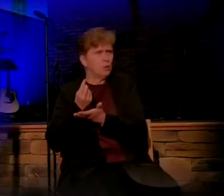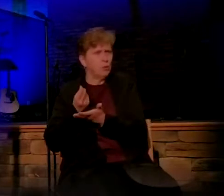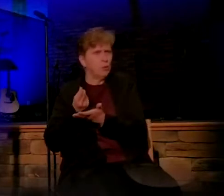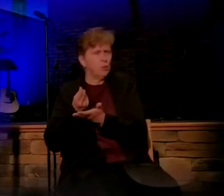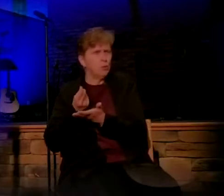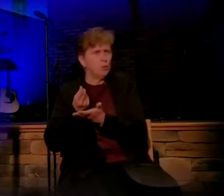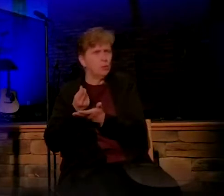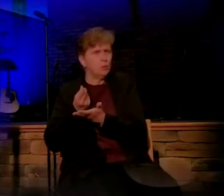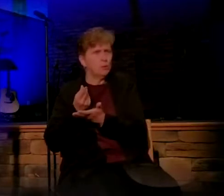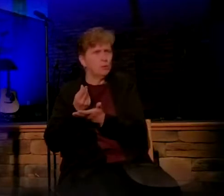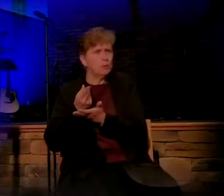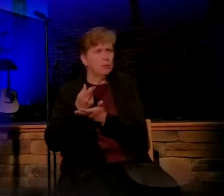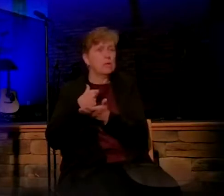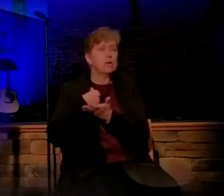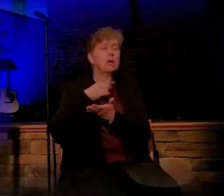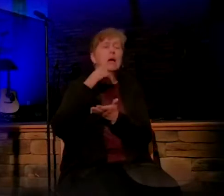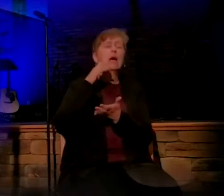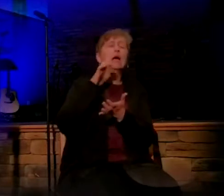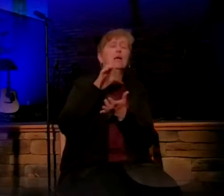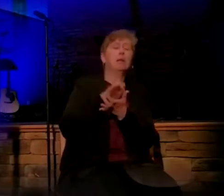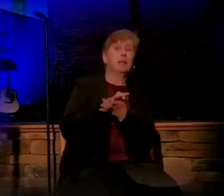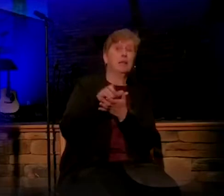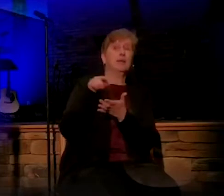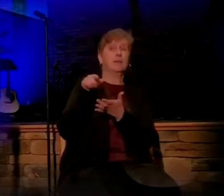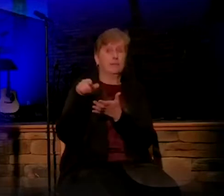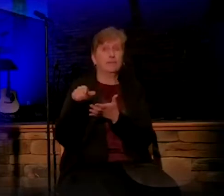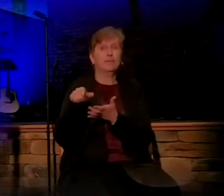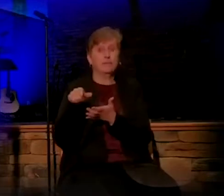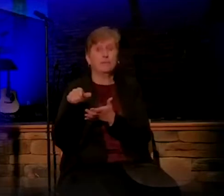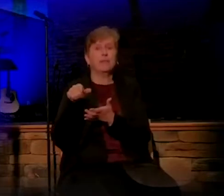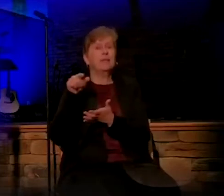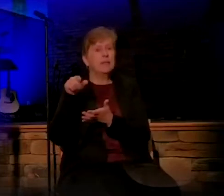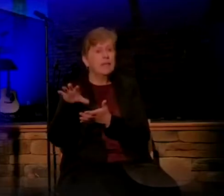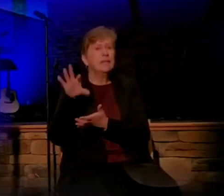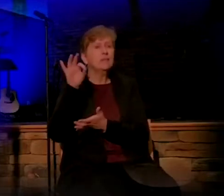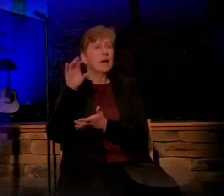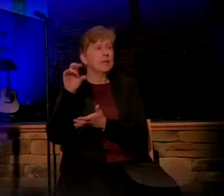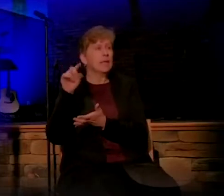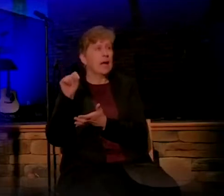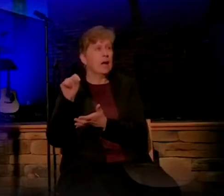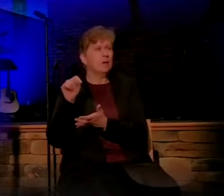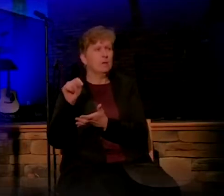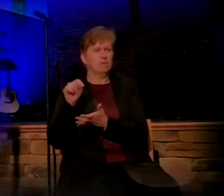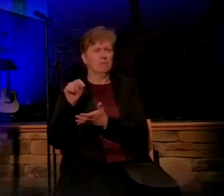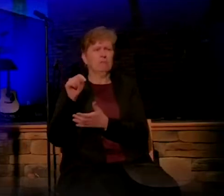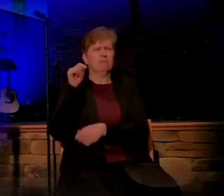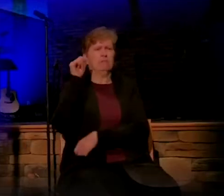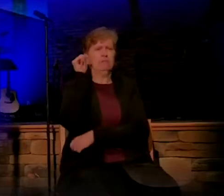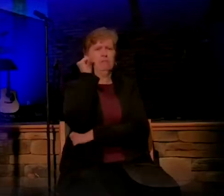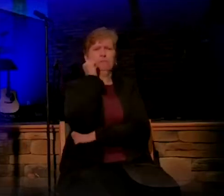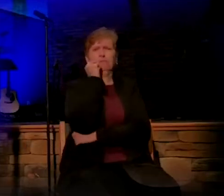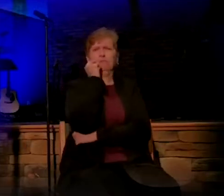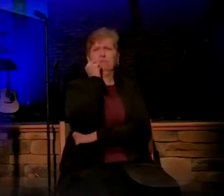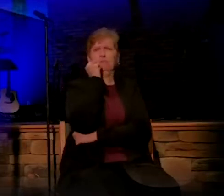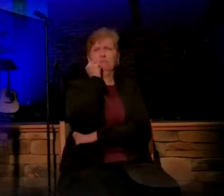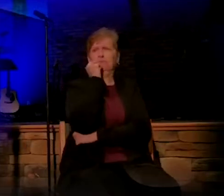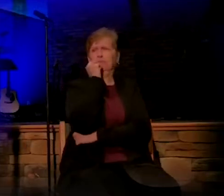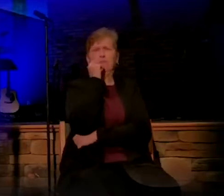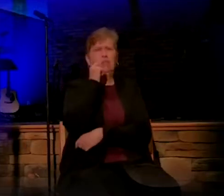Well, I really believe at this point, when he finds this out, Joseph found it difficult to consider